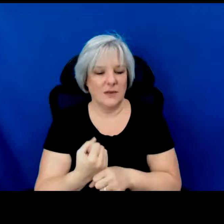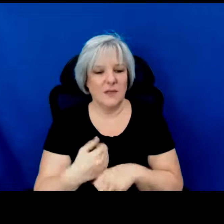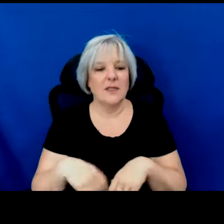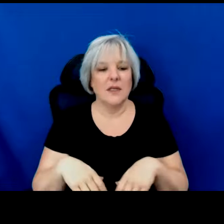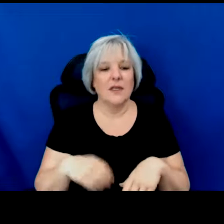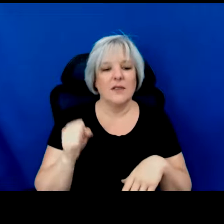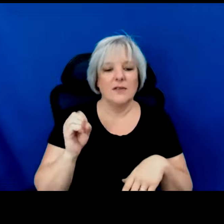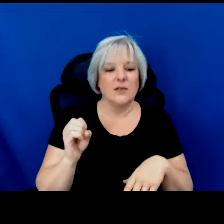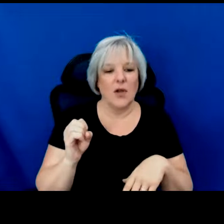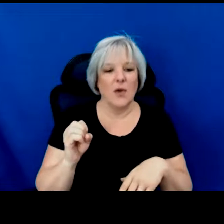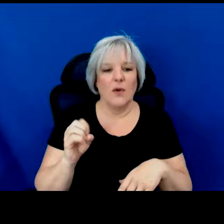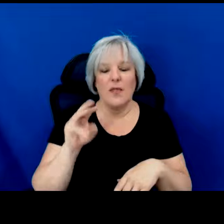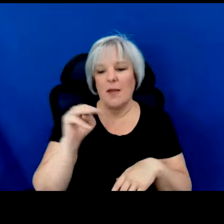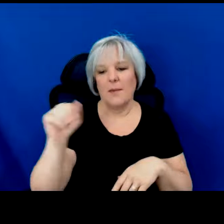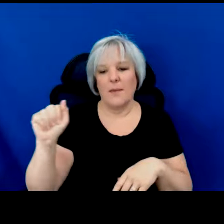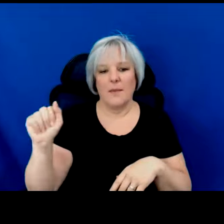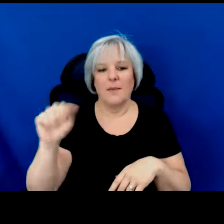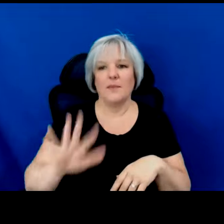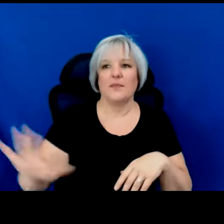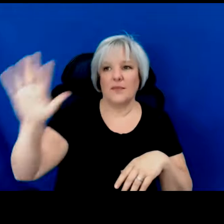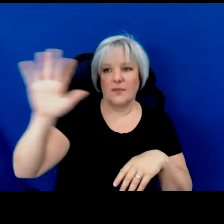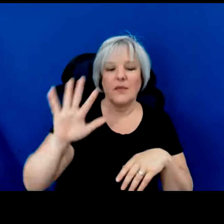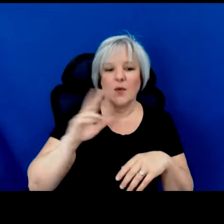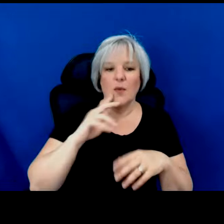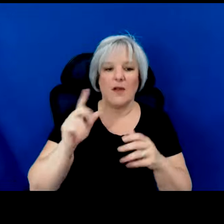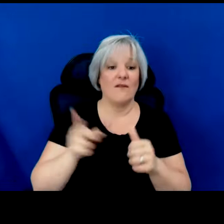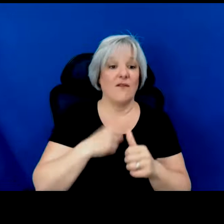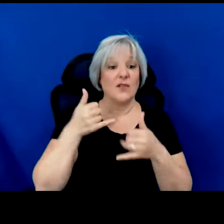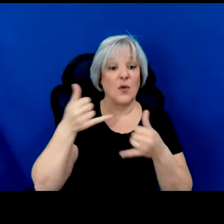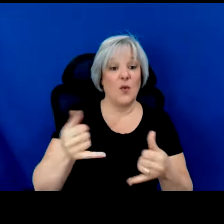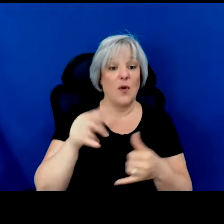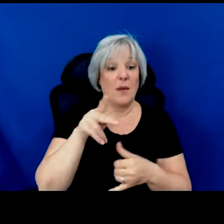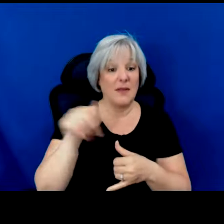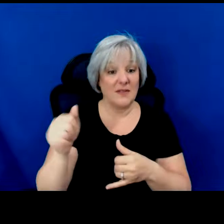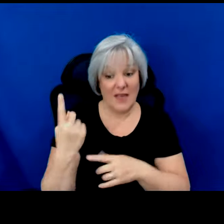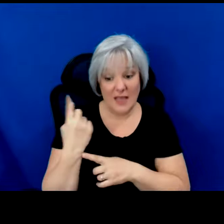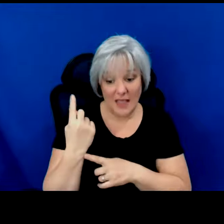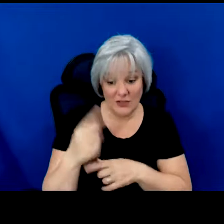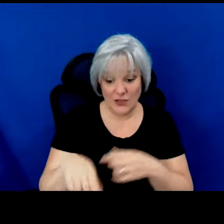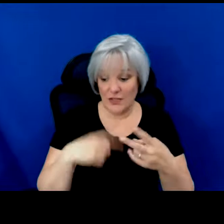happen in the Mid-Atlantic region. We made our first award in Pennsylvania last year.